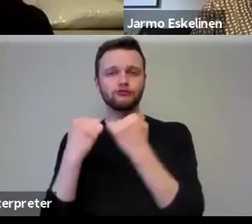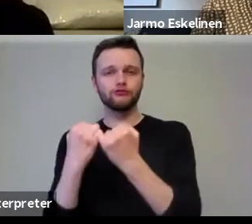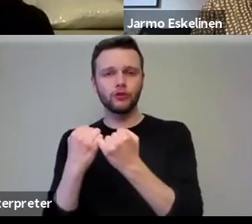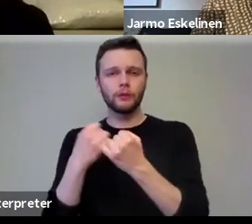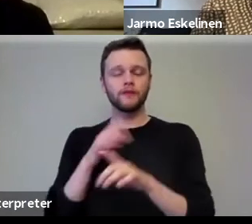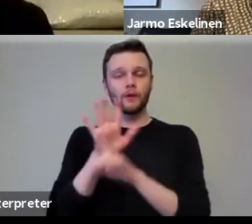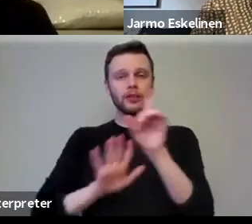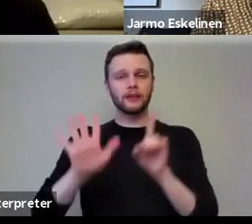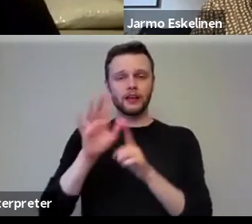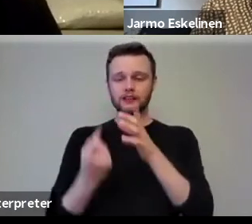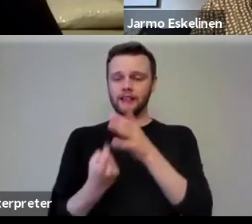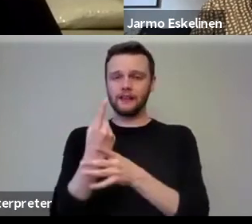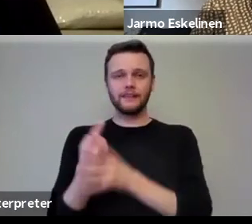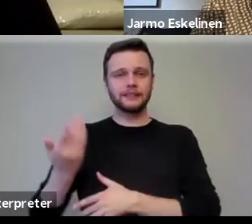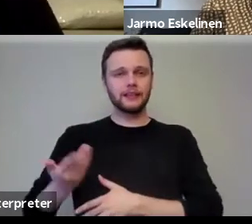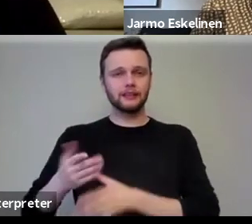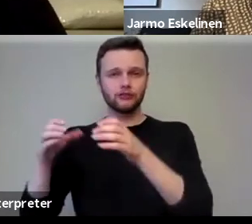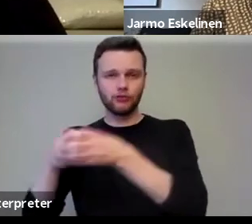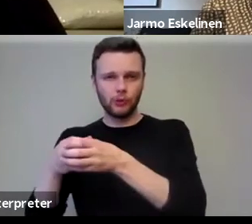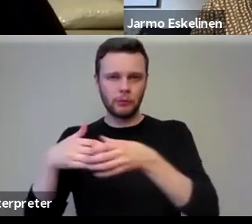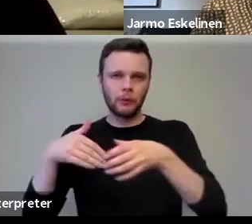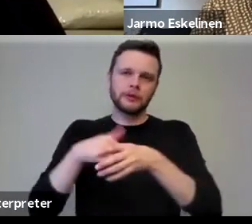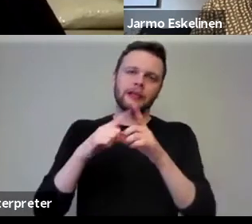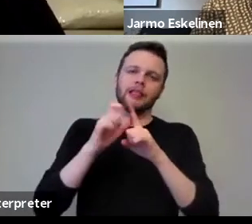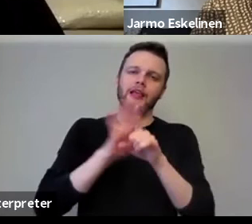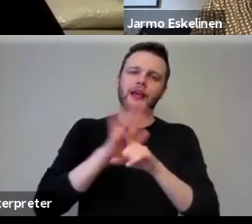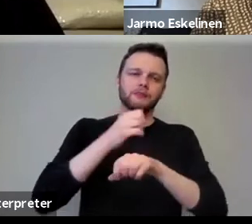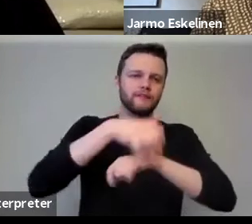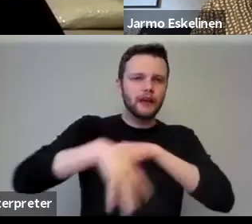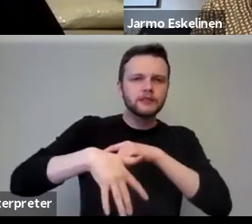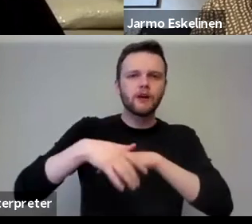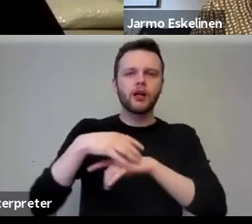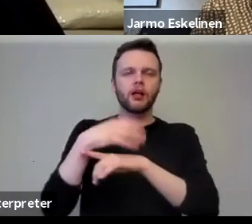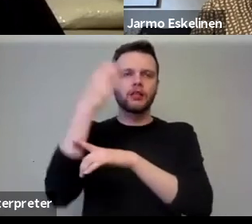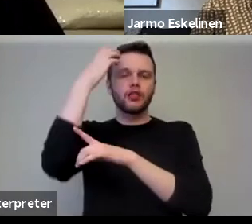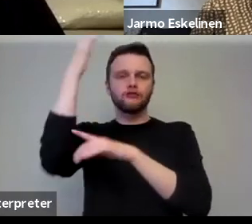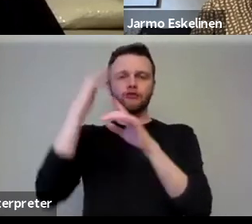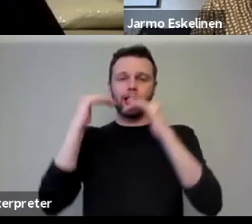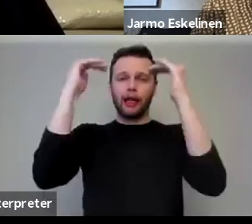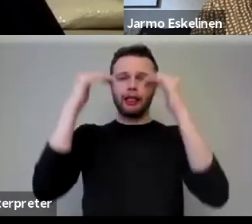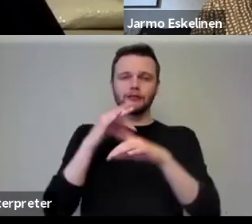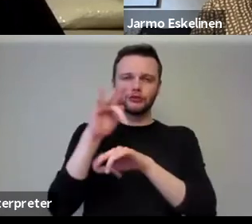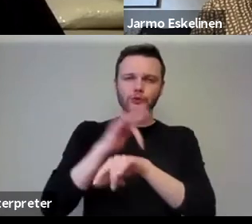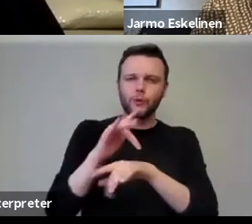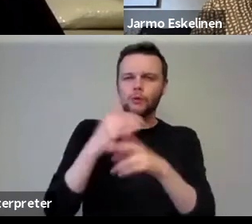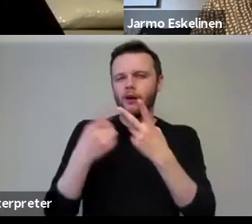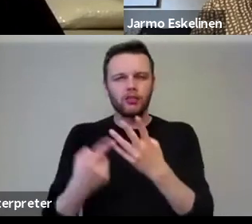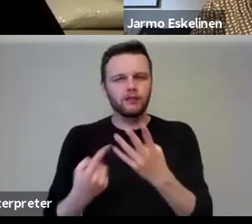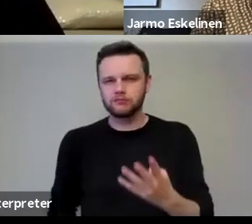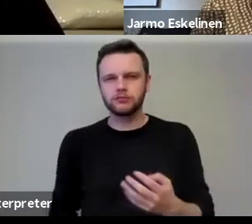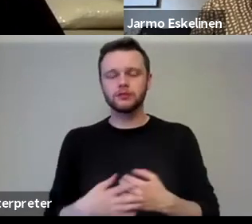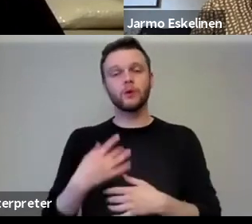Industry Group, which includes the Edinburgh Festivals and the Royal Highland Show and others, and we are looking at commissioning research